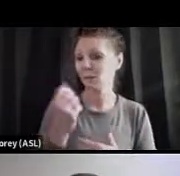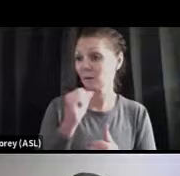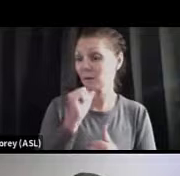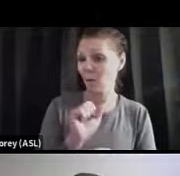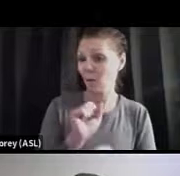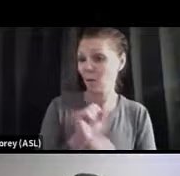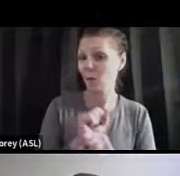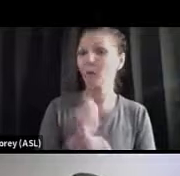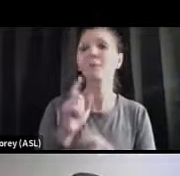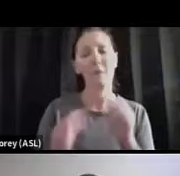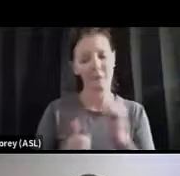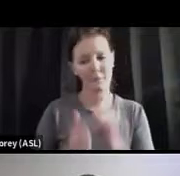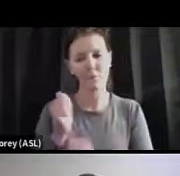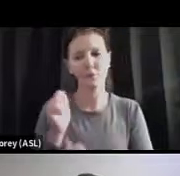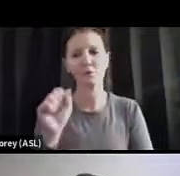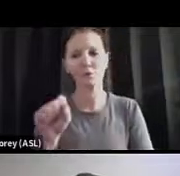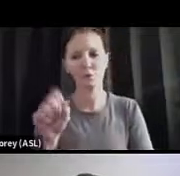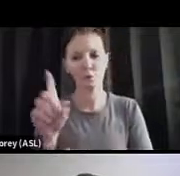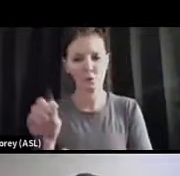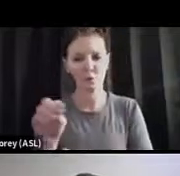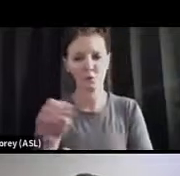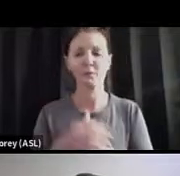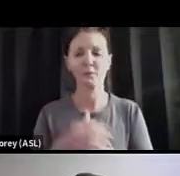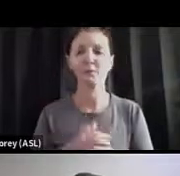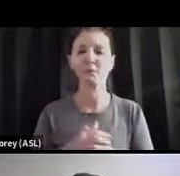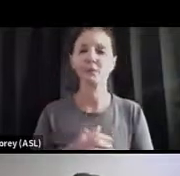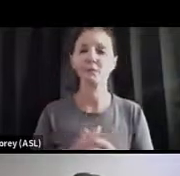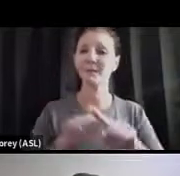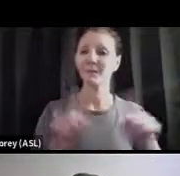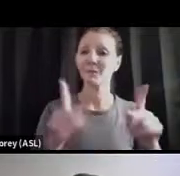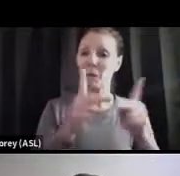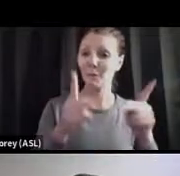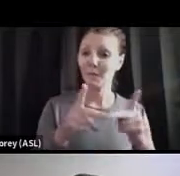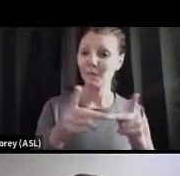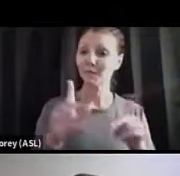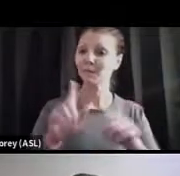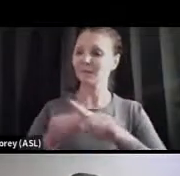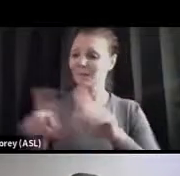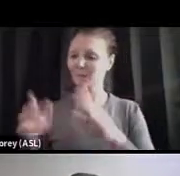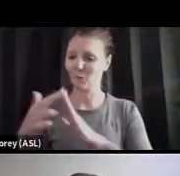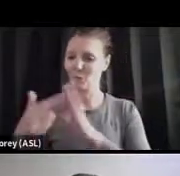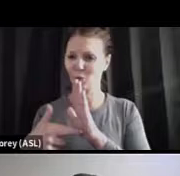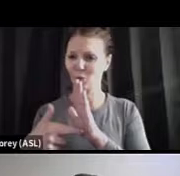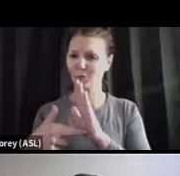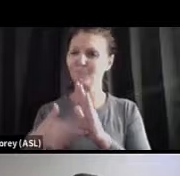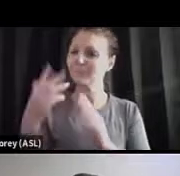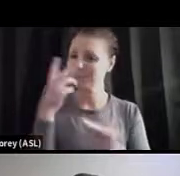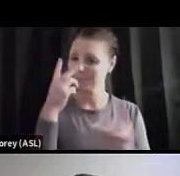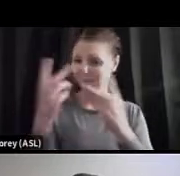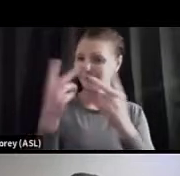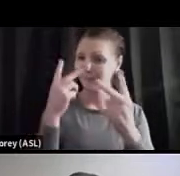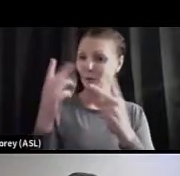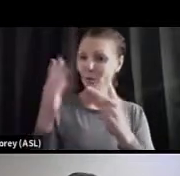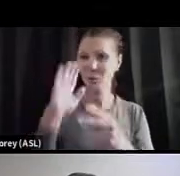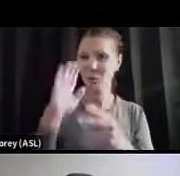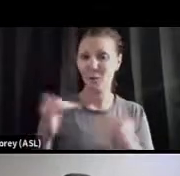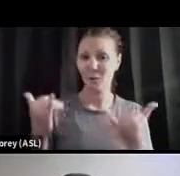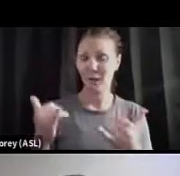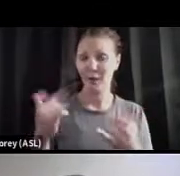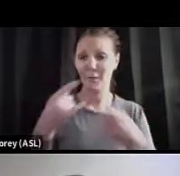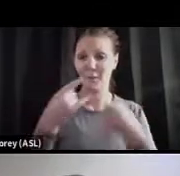do. Different places have different rules. So we've seen that before, especially as some of the mask mandates have changed.